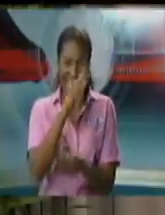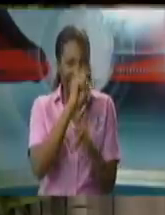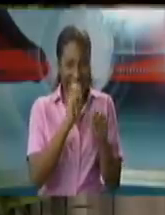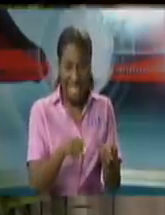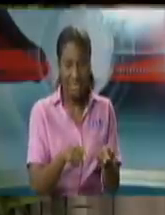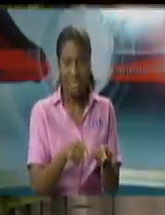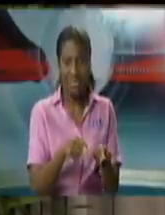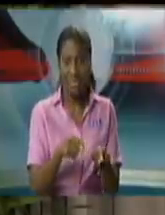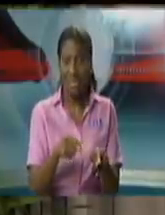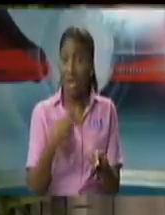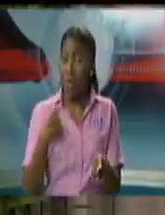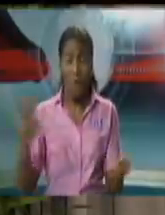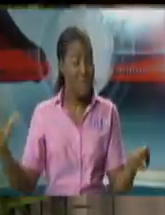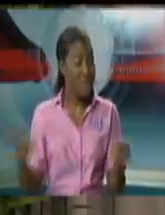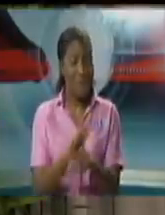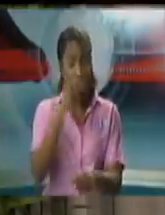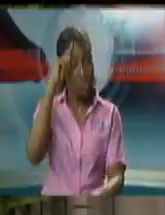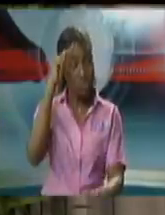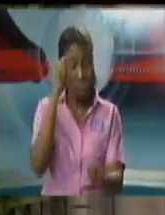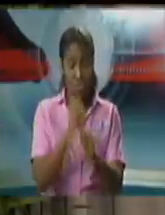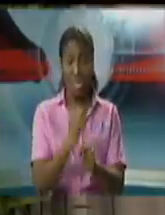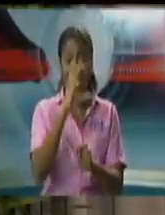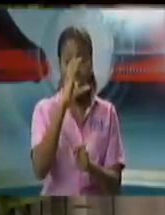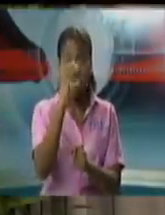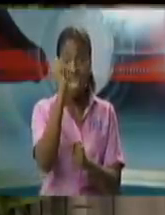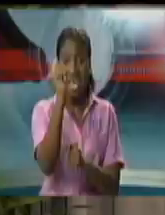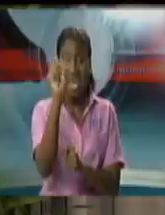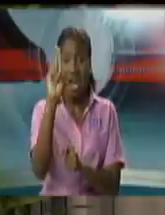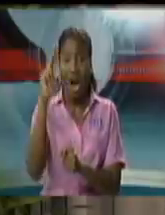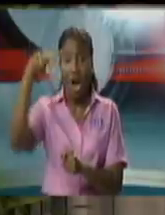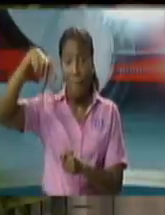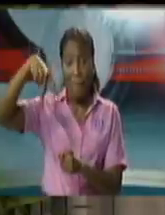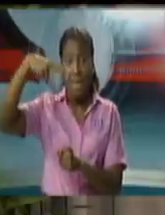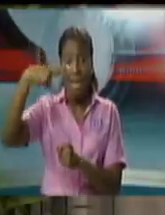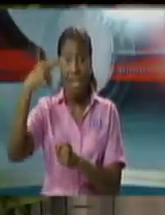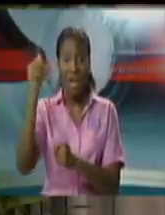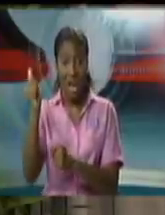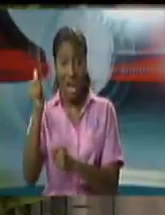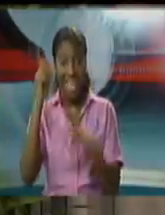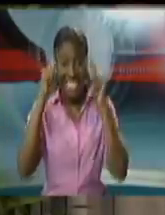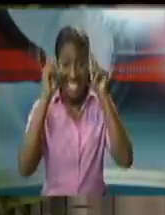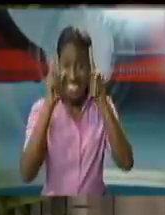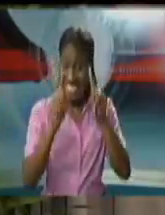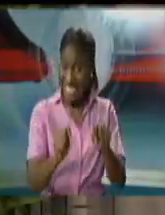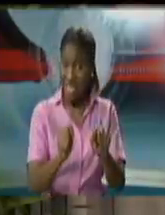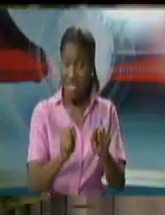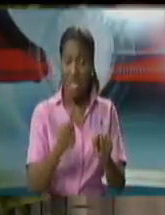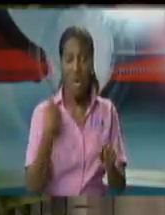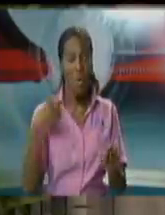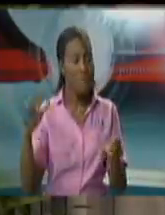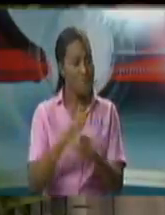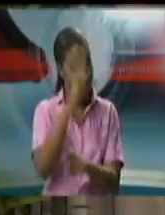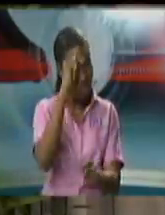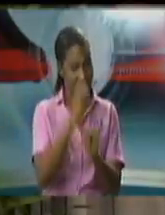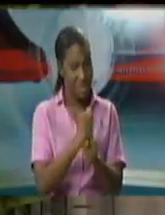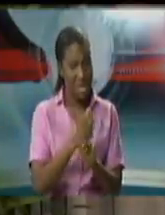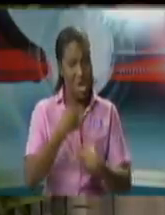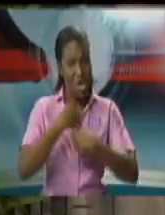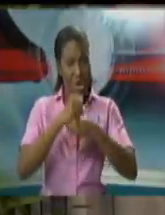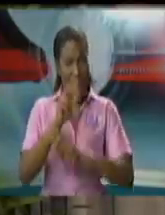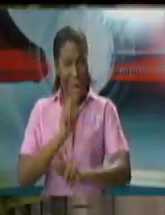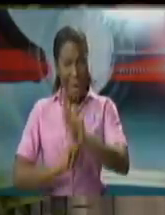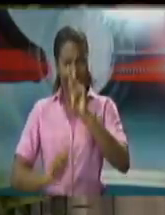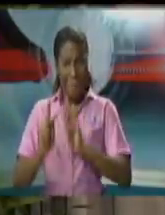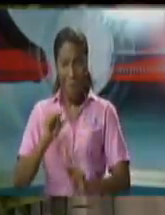confidence in the system managed by CARFA. for us to try and subvert the confidence inside of that is dangerous not only for